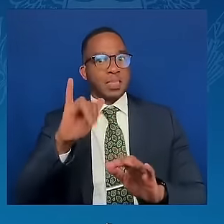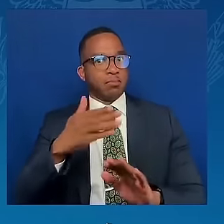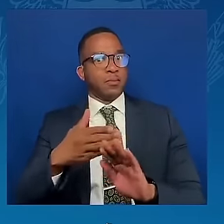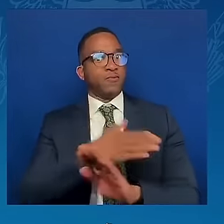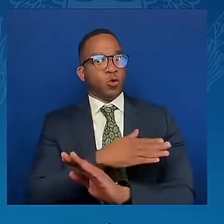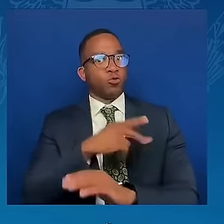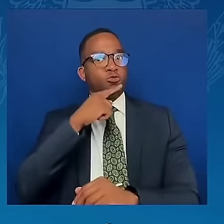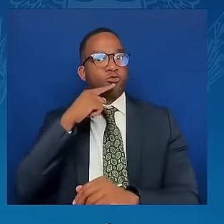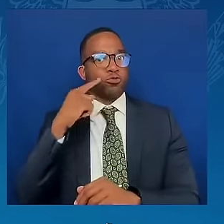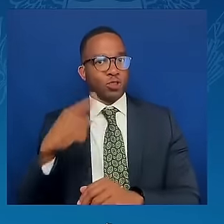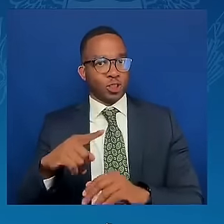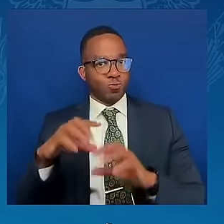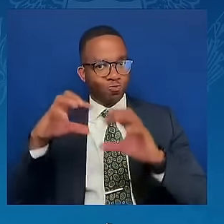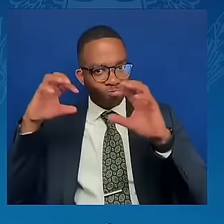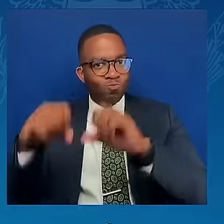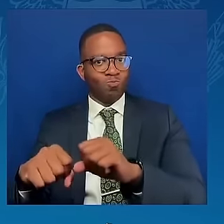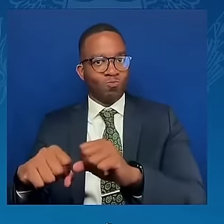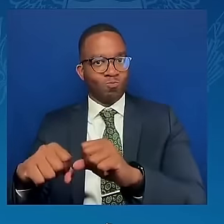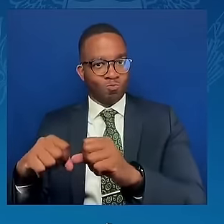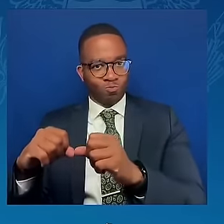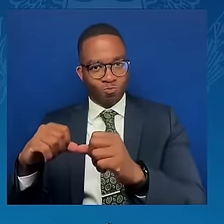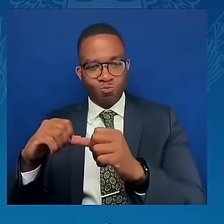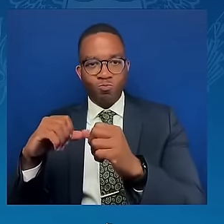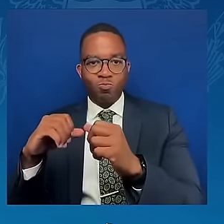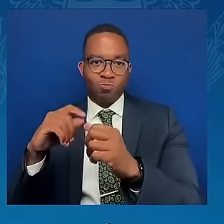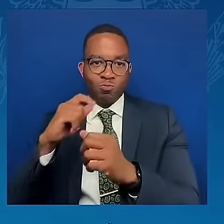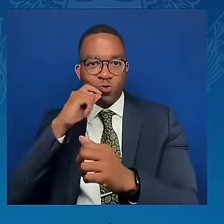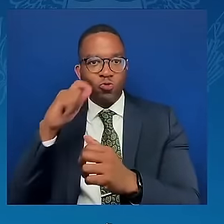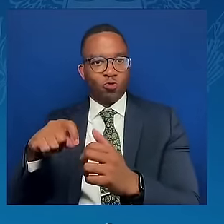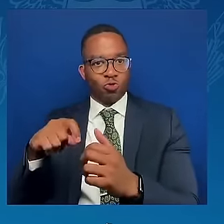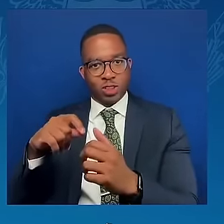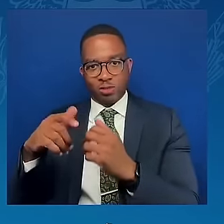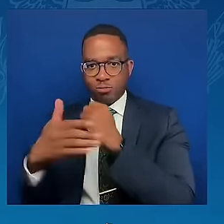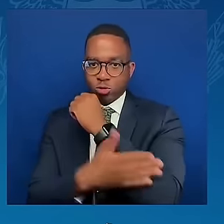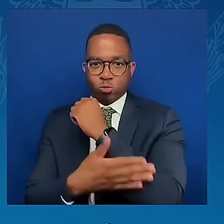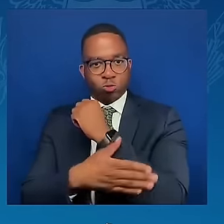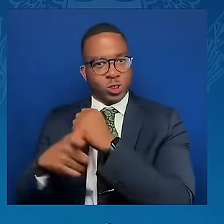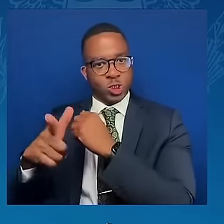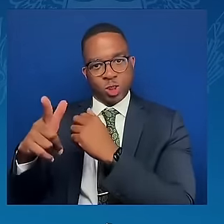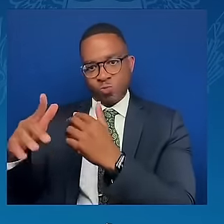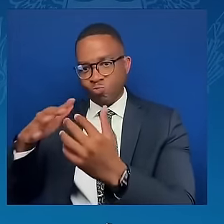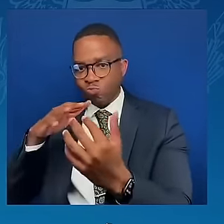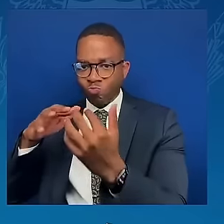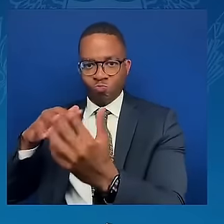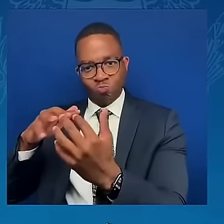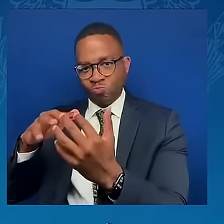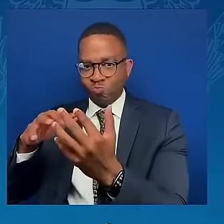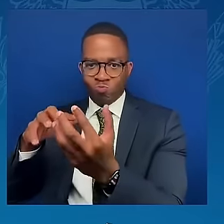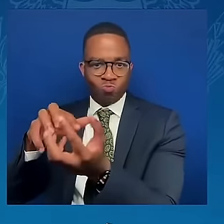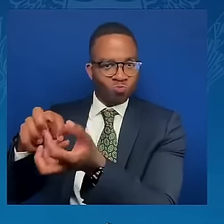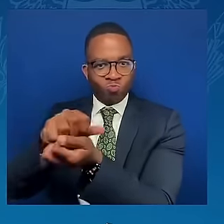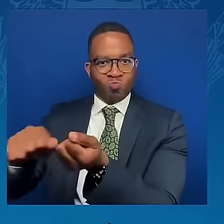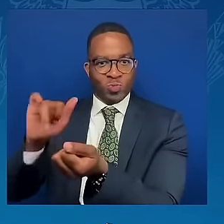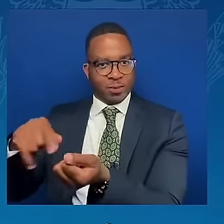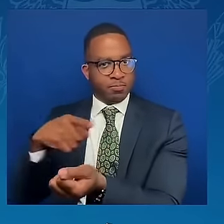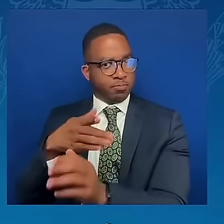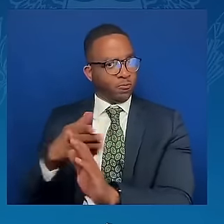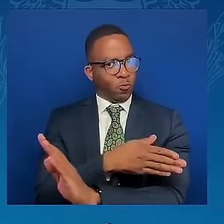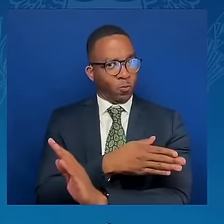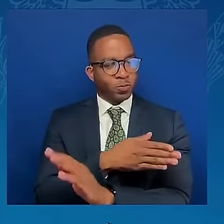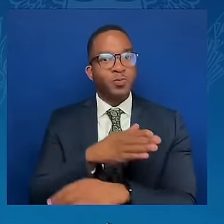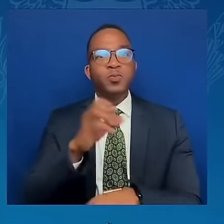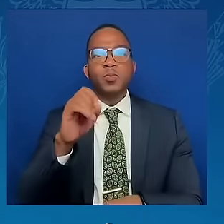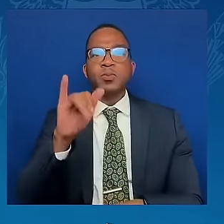sovereign state off the map. On that same day, I addressed the Munich Security Conference and made clear